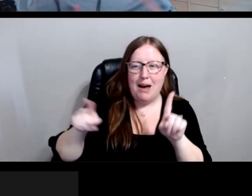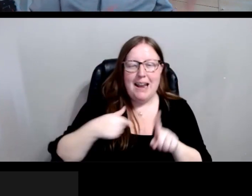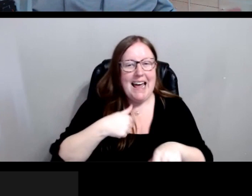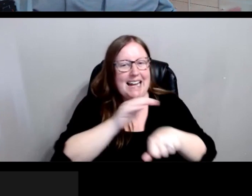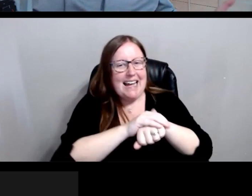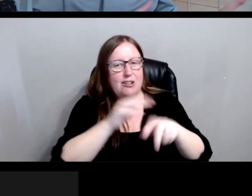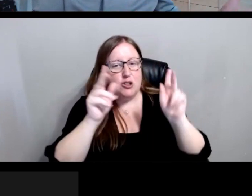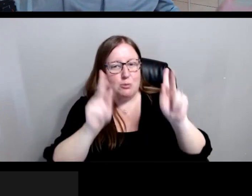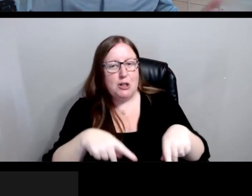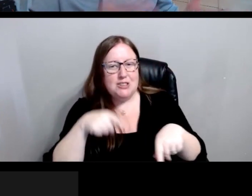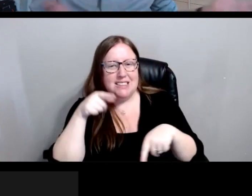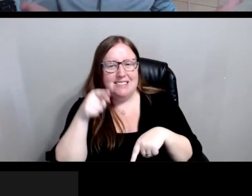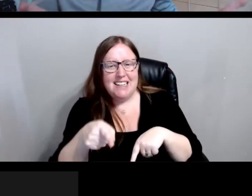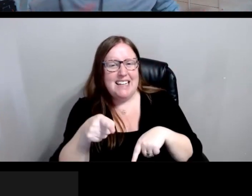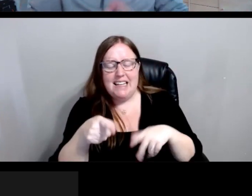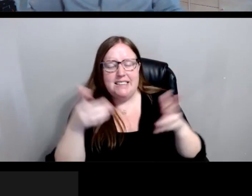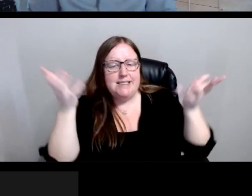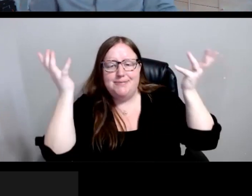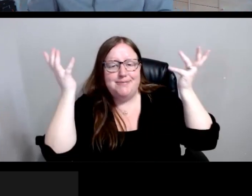I would say, he's off on one.